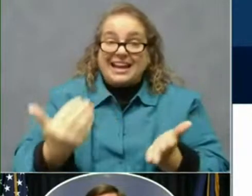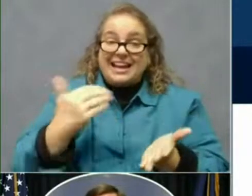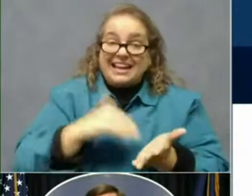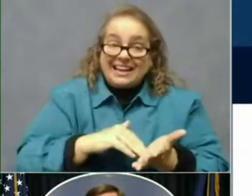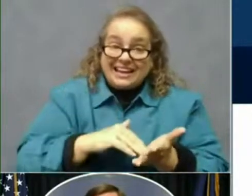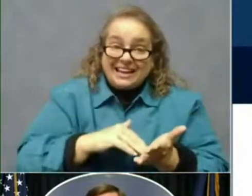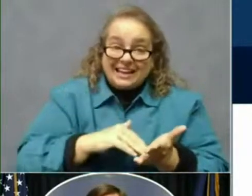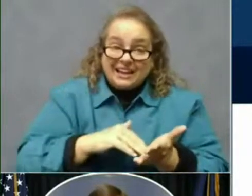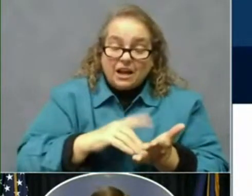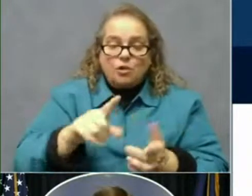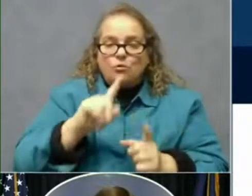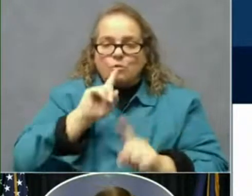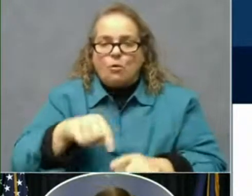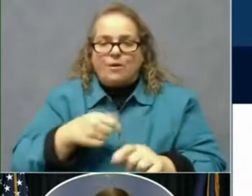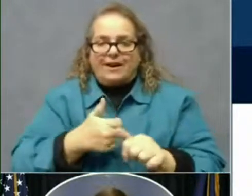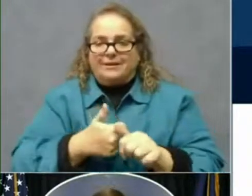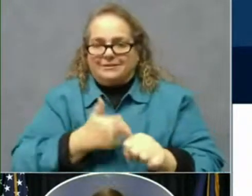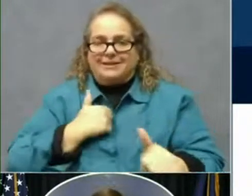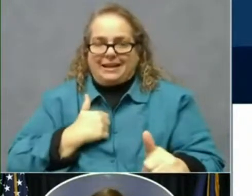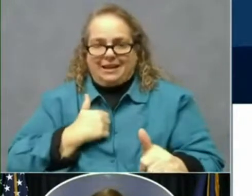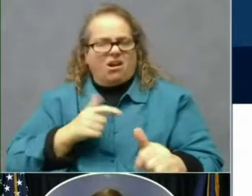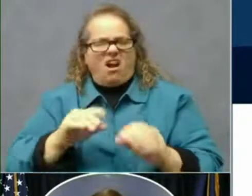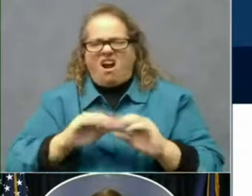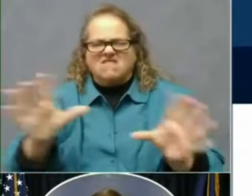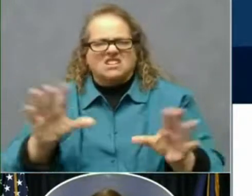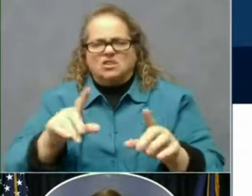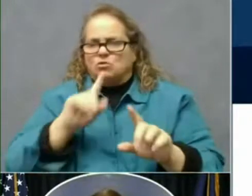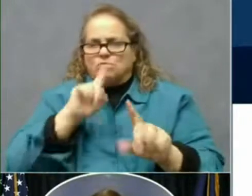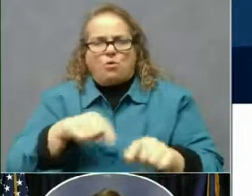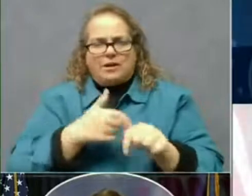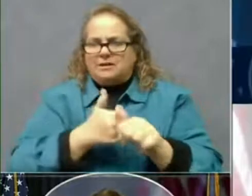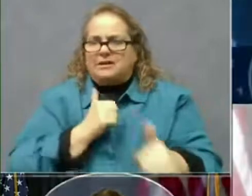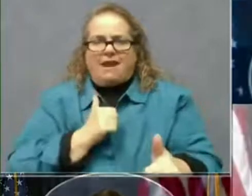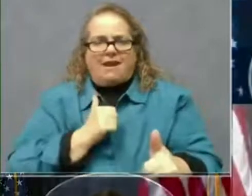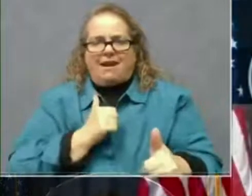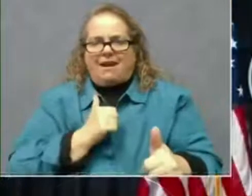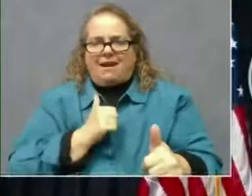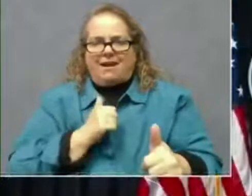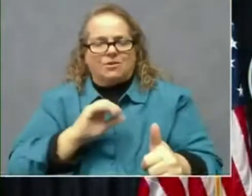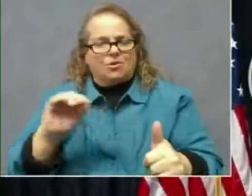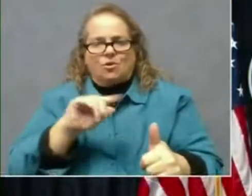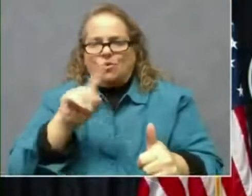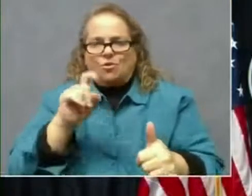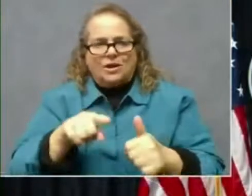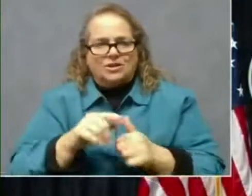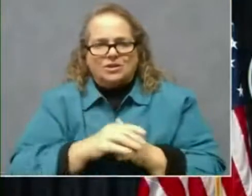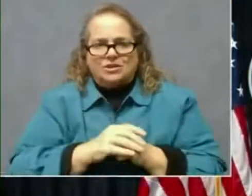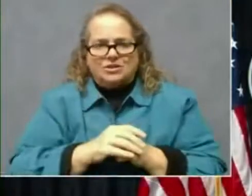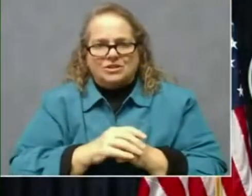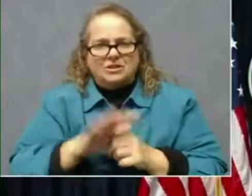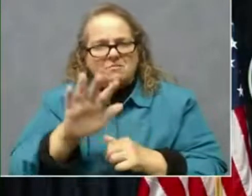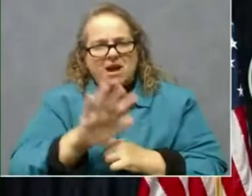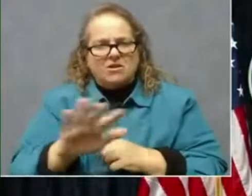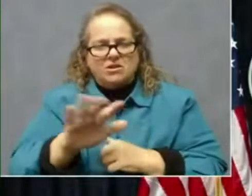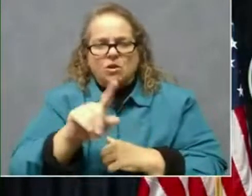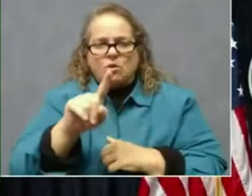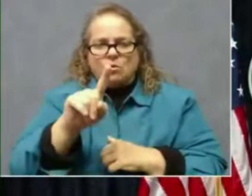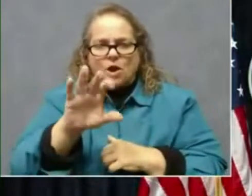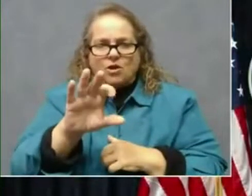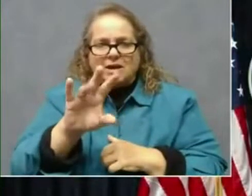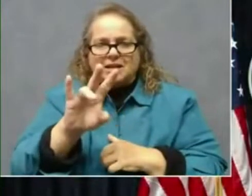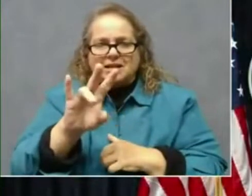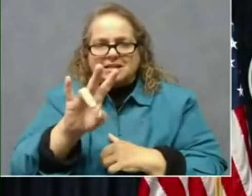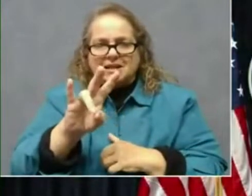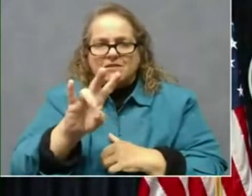reporting lag, there is no question, is that about 174